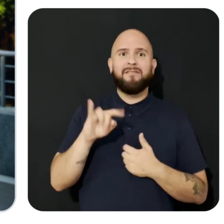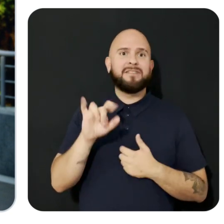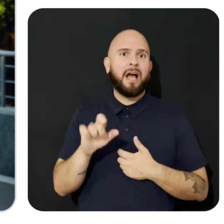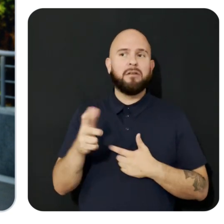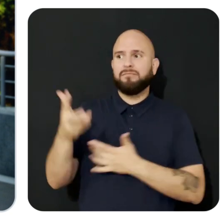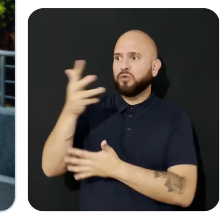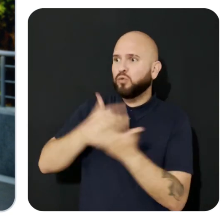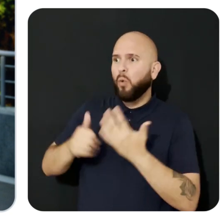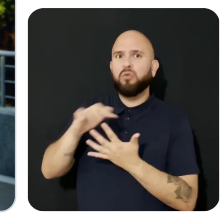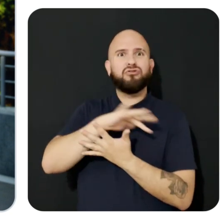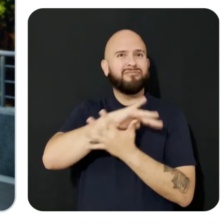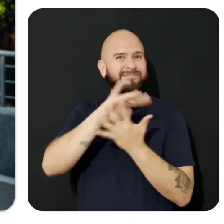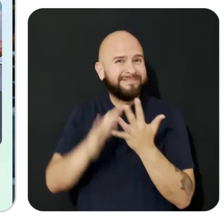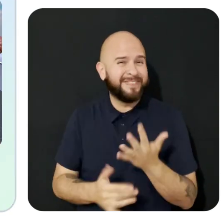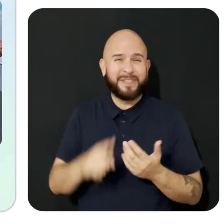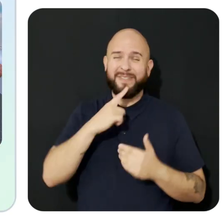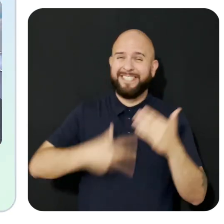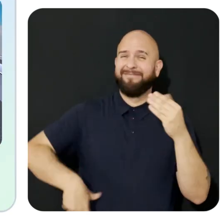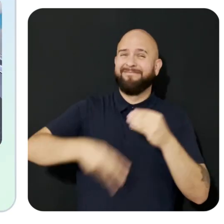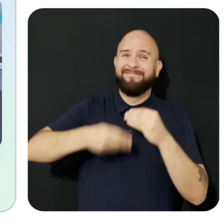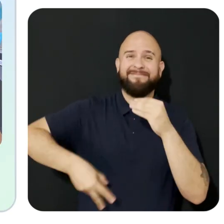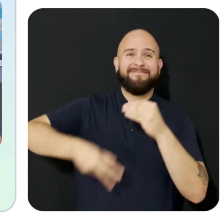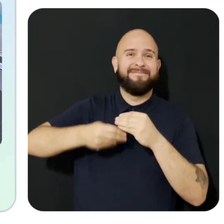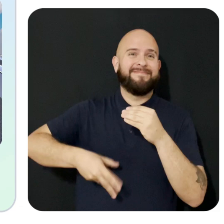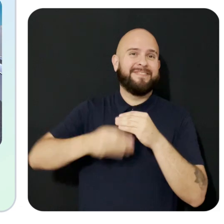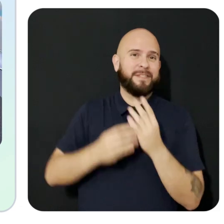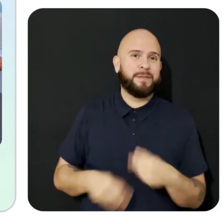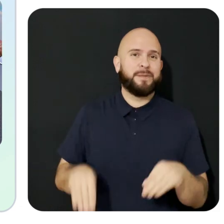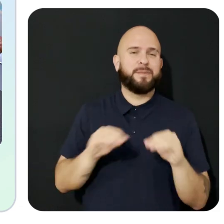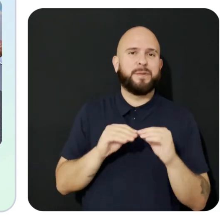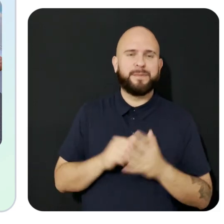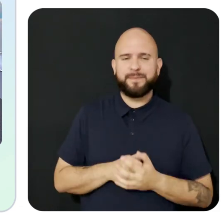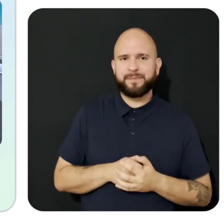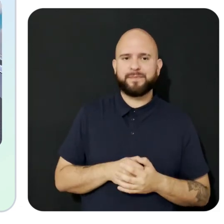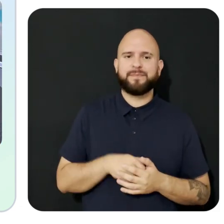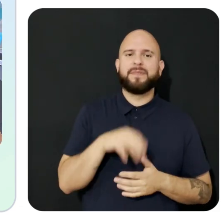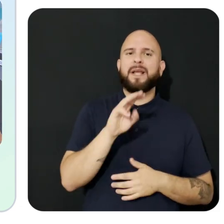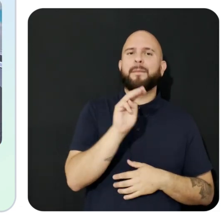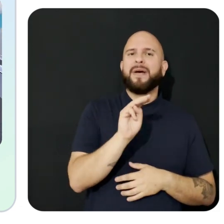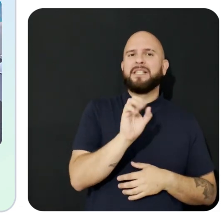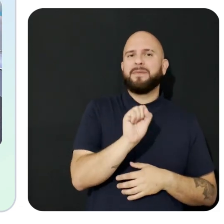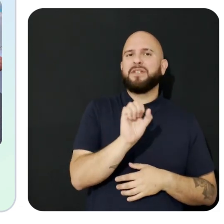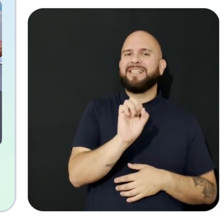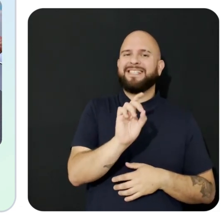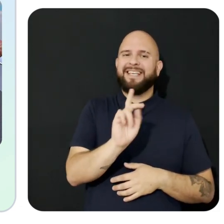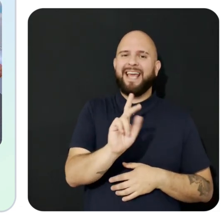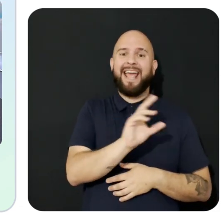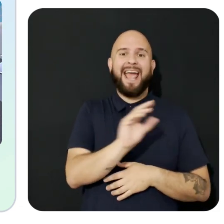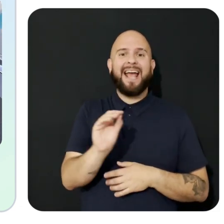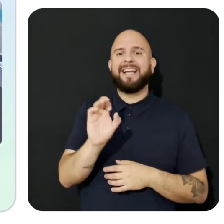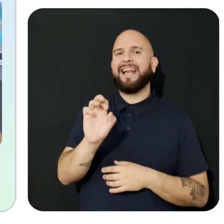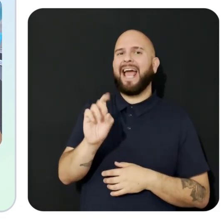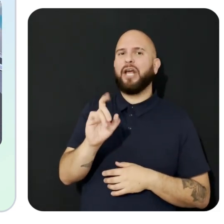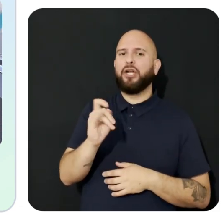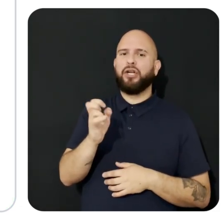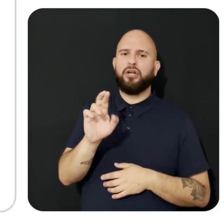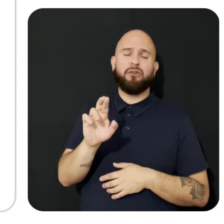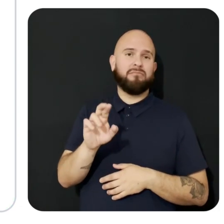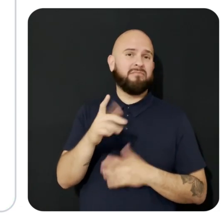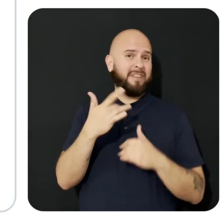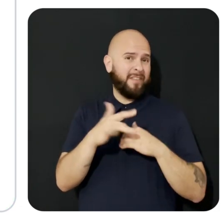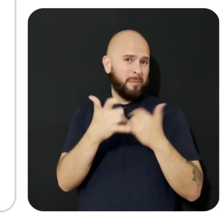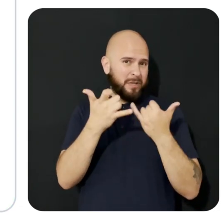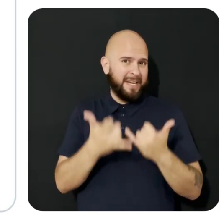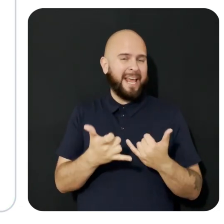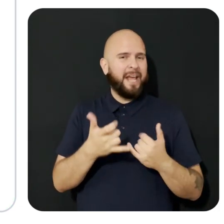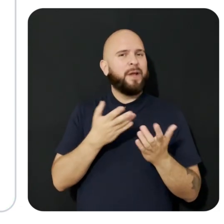possibilities keep growing. Both Meta Spatial SDK and Meta Spatial Editor are available today in Open Beta. To